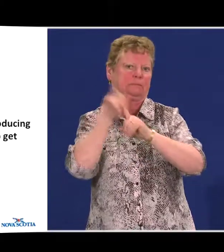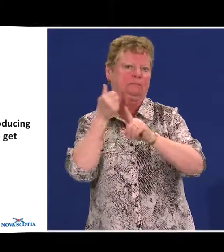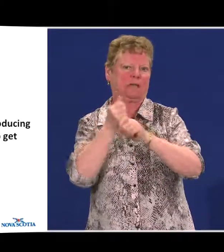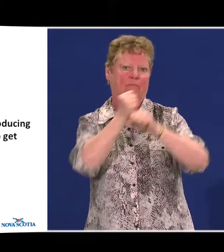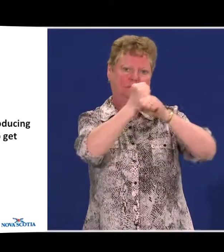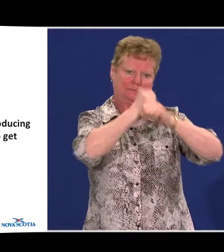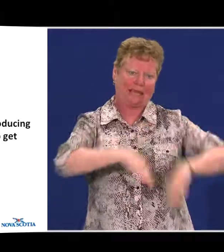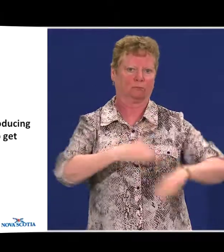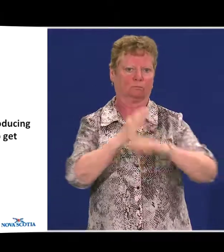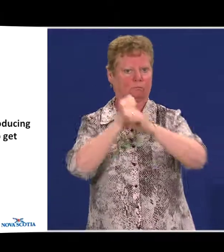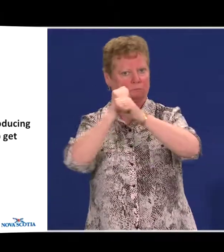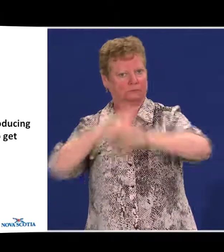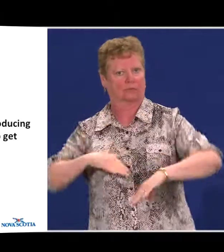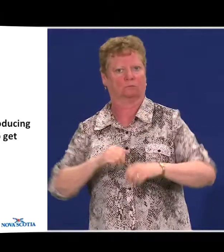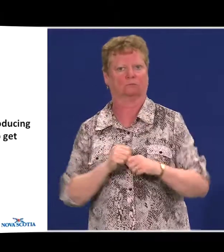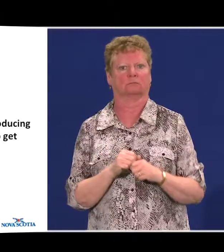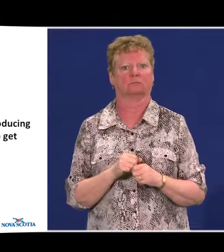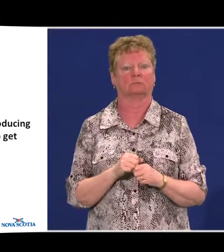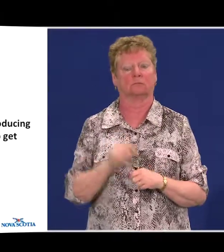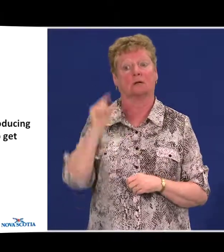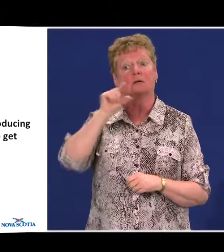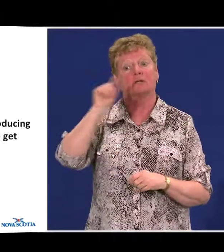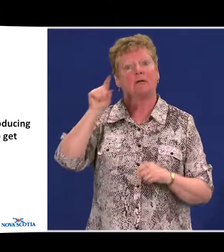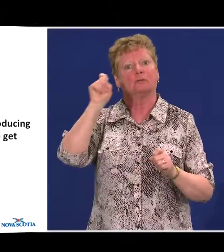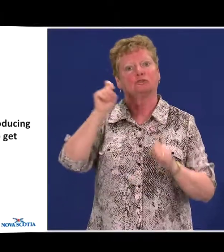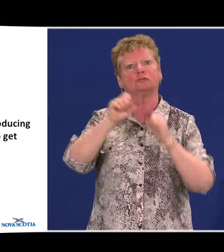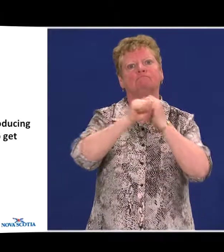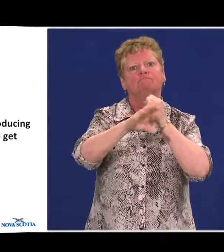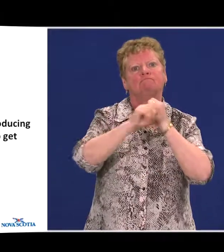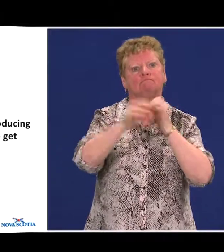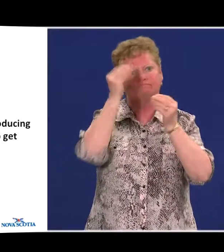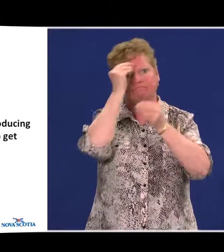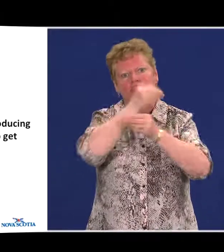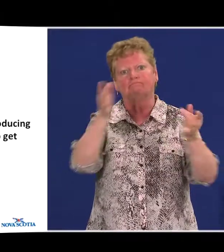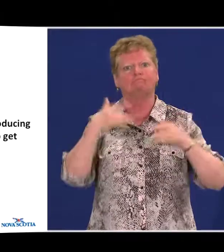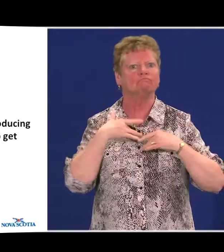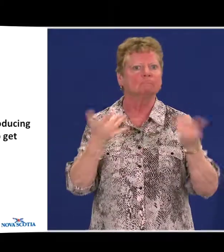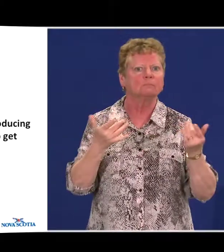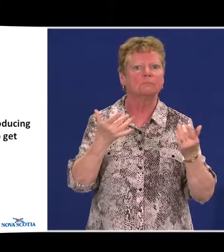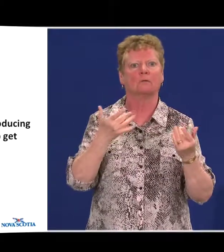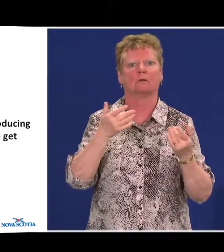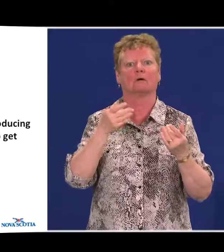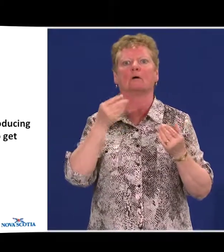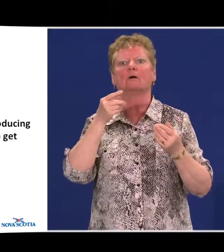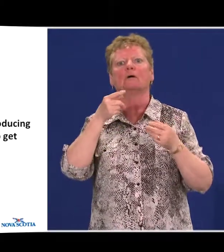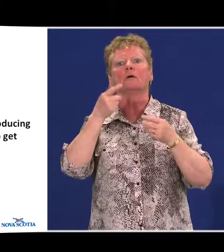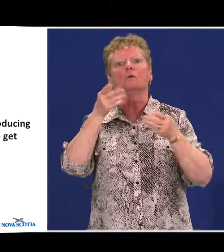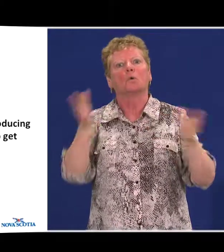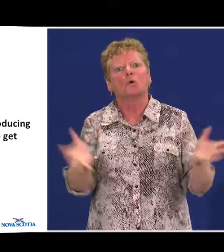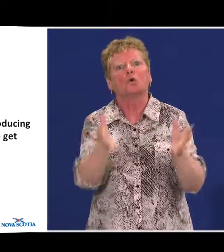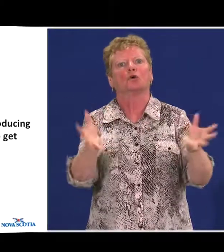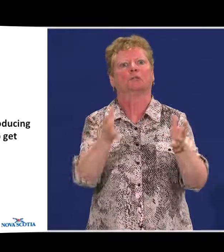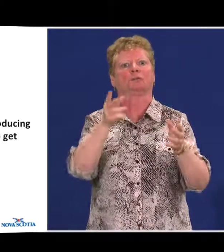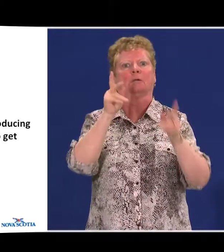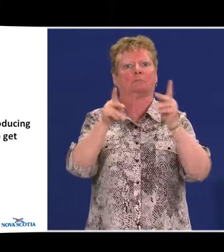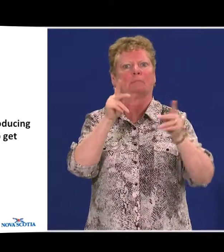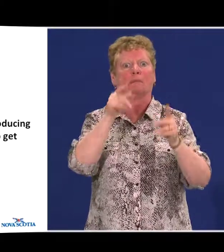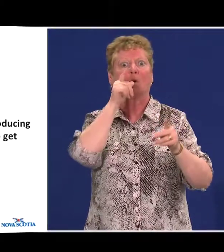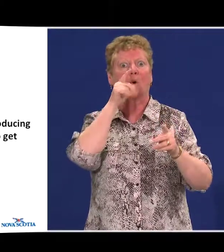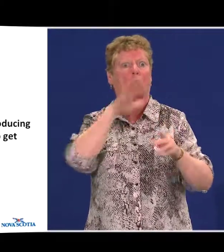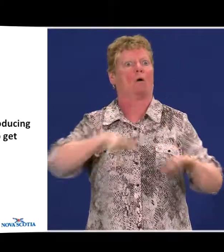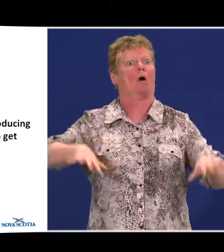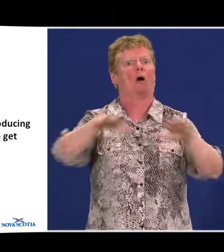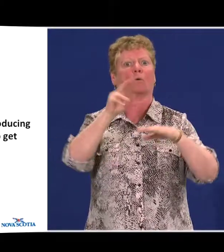Governments should publicize progress by producing updates that will encourage Nova Scotians to get involved.